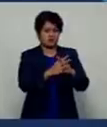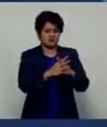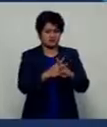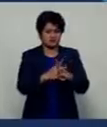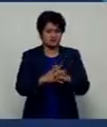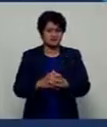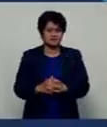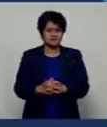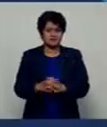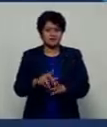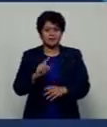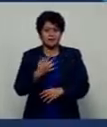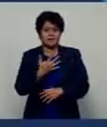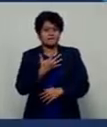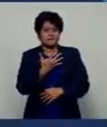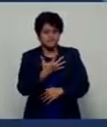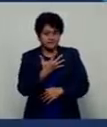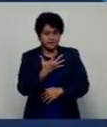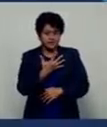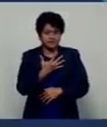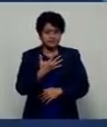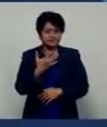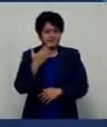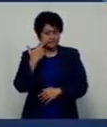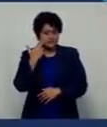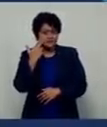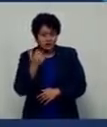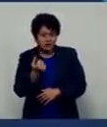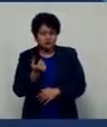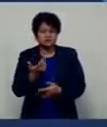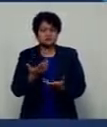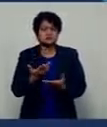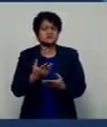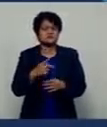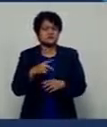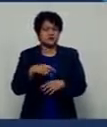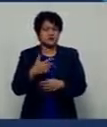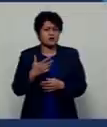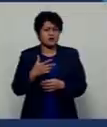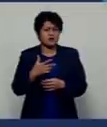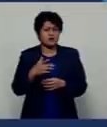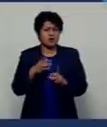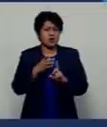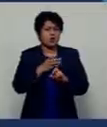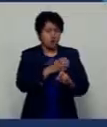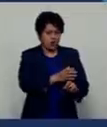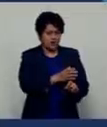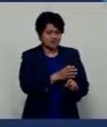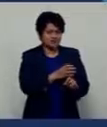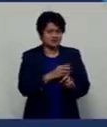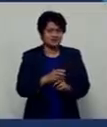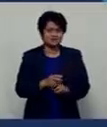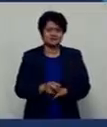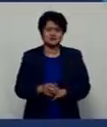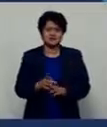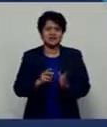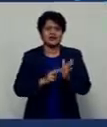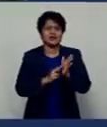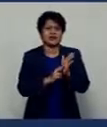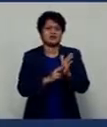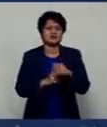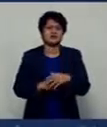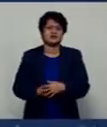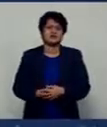But there are five cases that have been identified stemming from cases undergoing quarantine in facilities in Nandi.